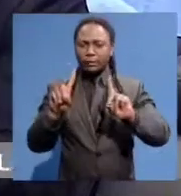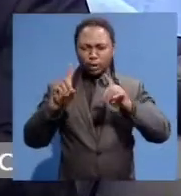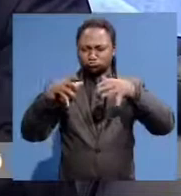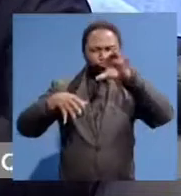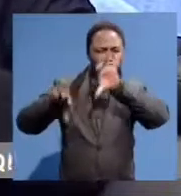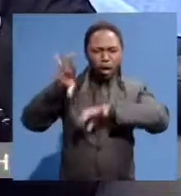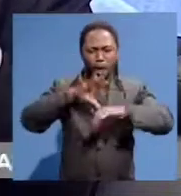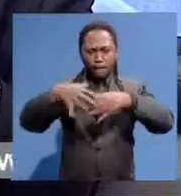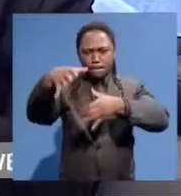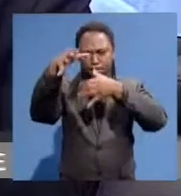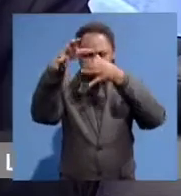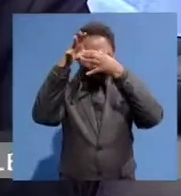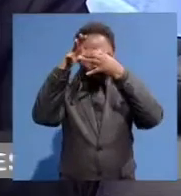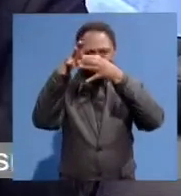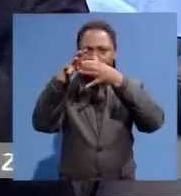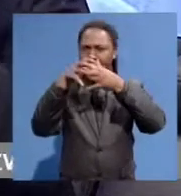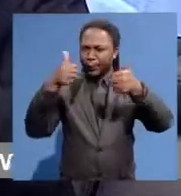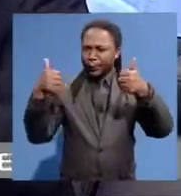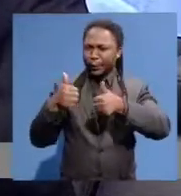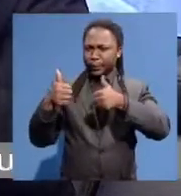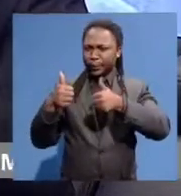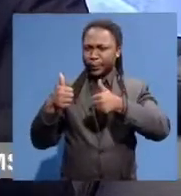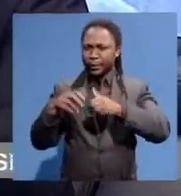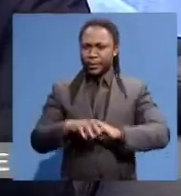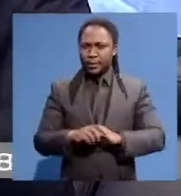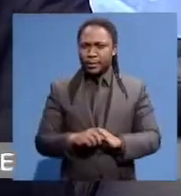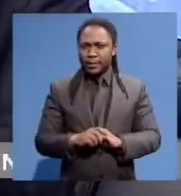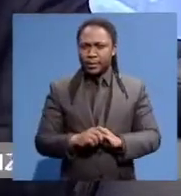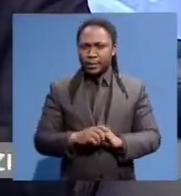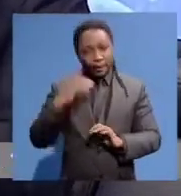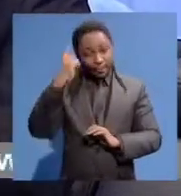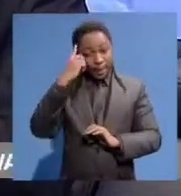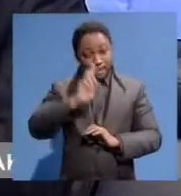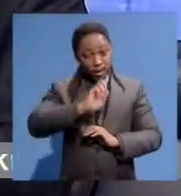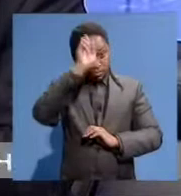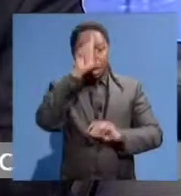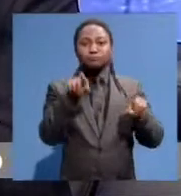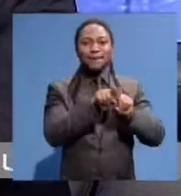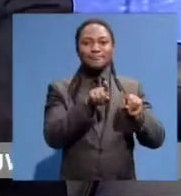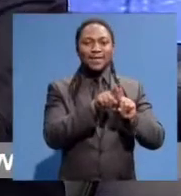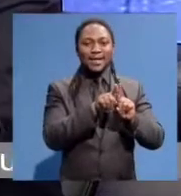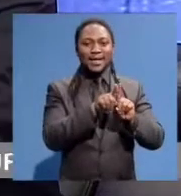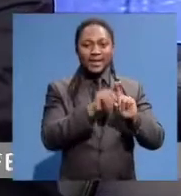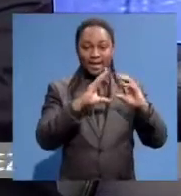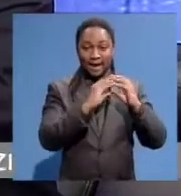and everything that you could imagine about them? Matiba now has left it to all of us and say,